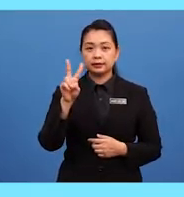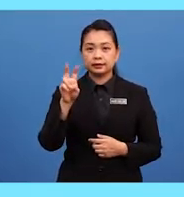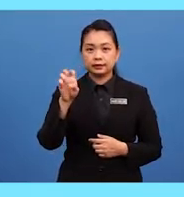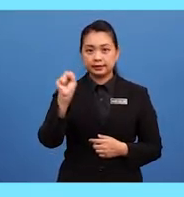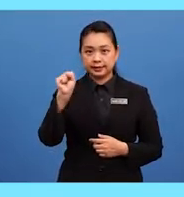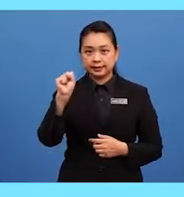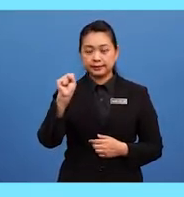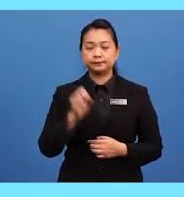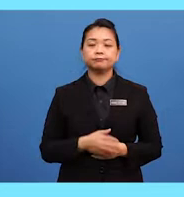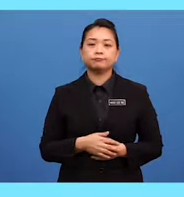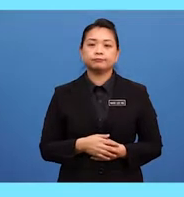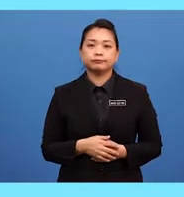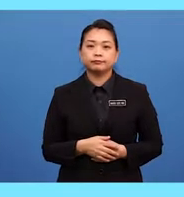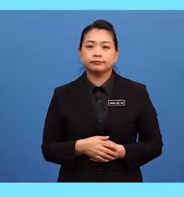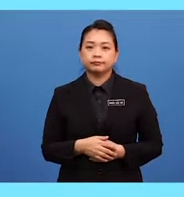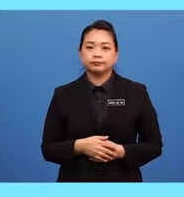word scarves.